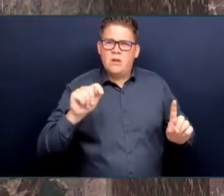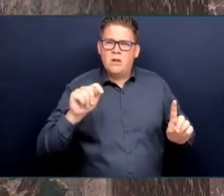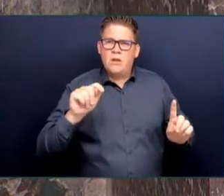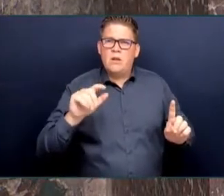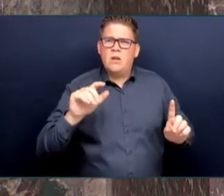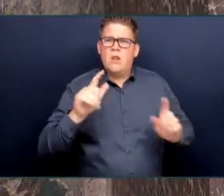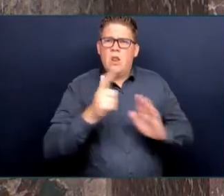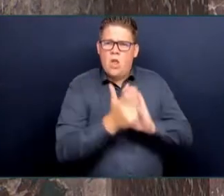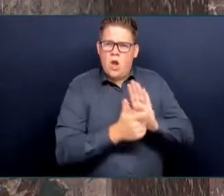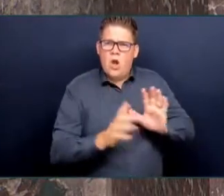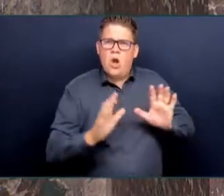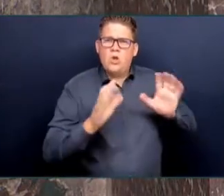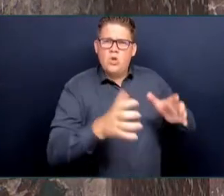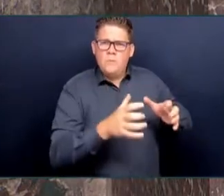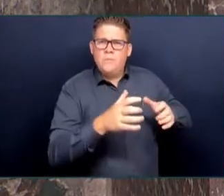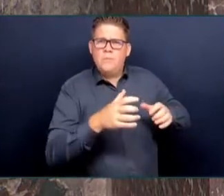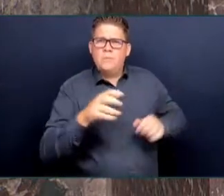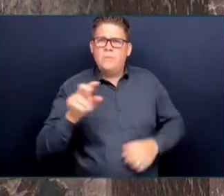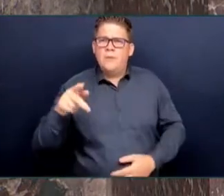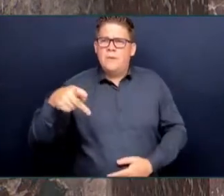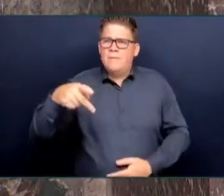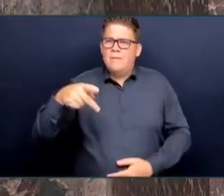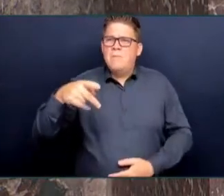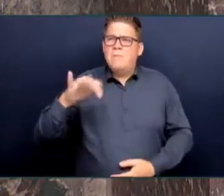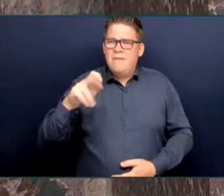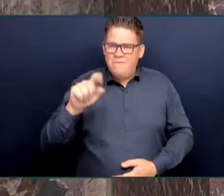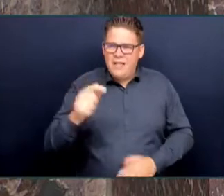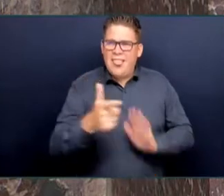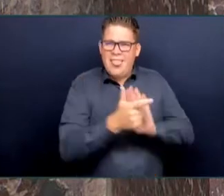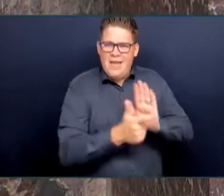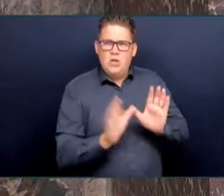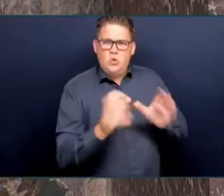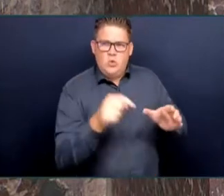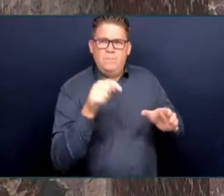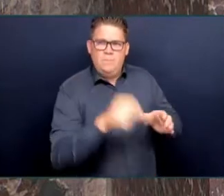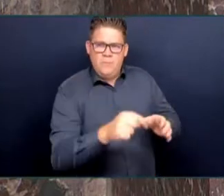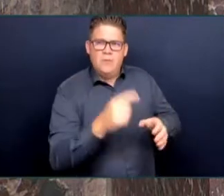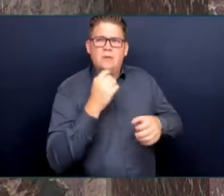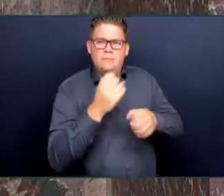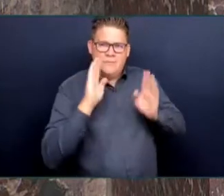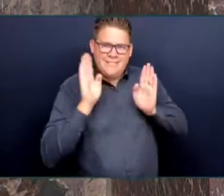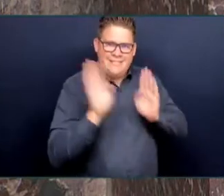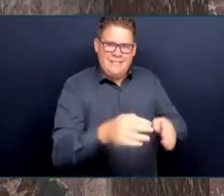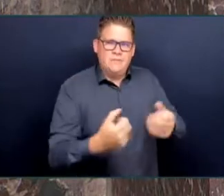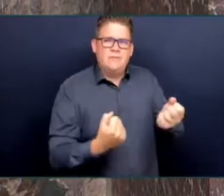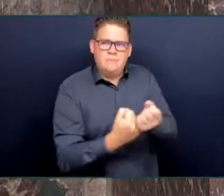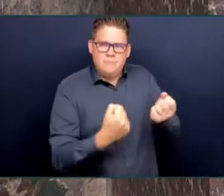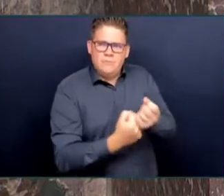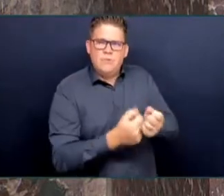government stop ignoring our demand for basic public safety and restore law and order in Chinatown?